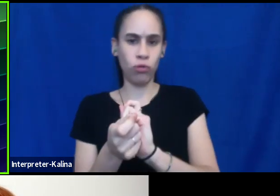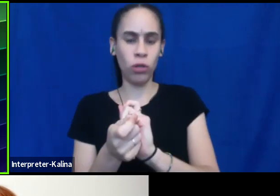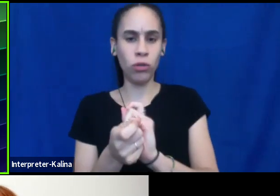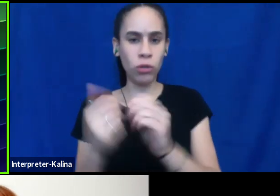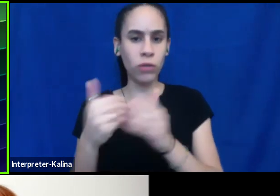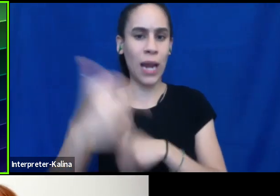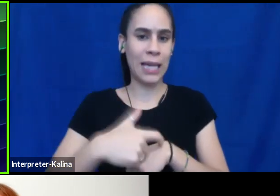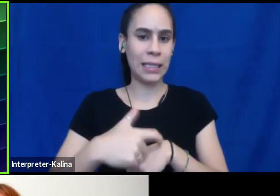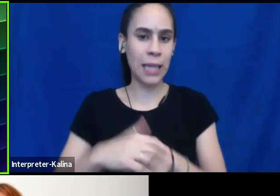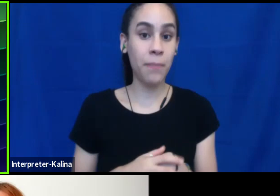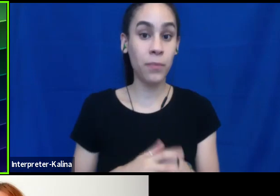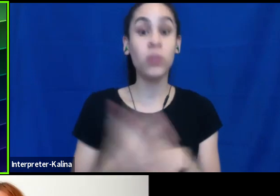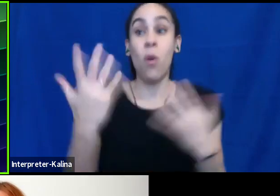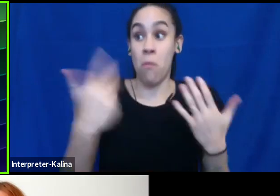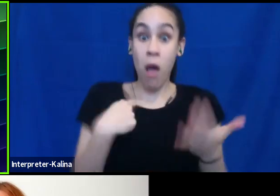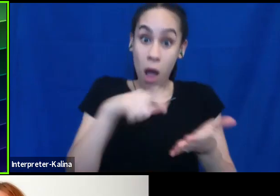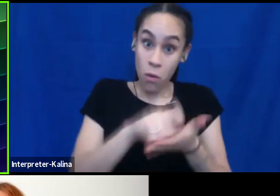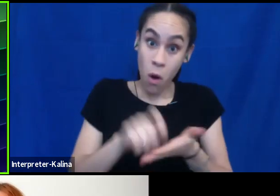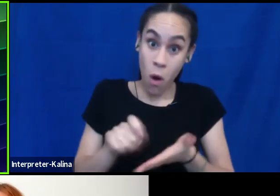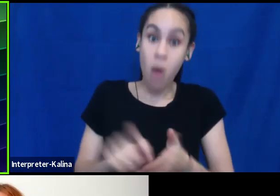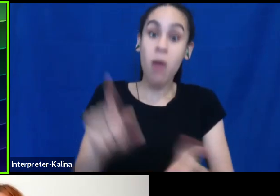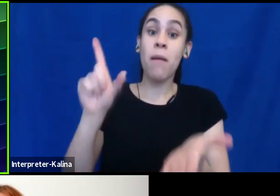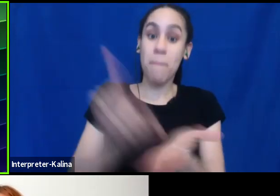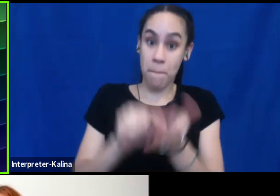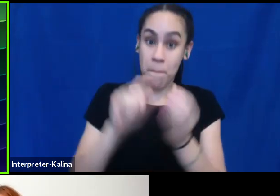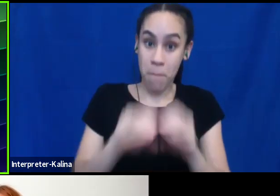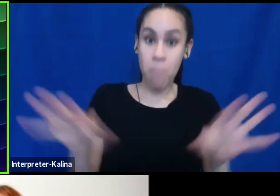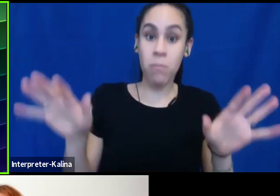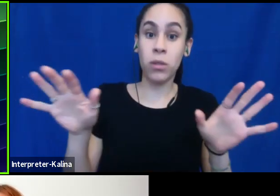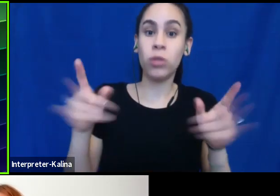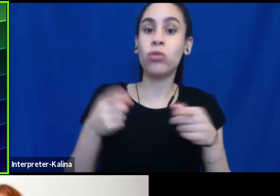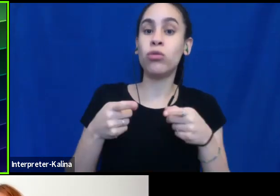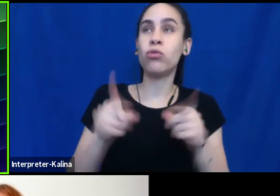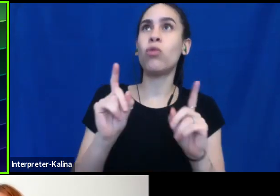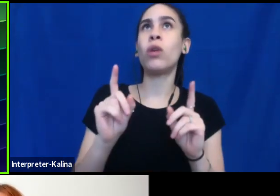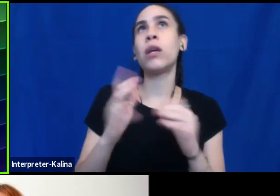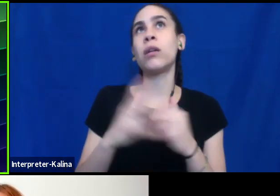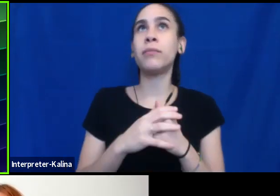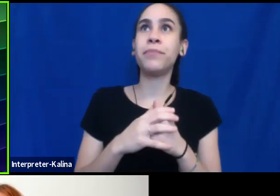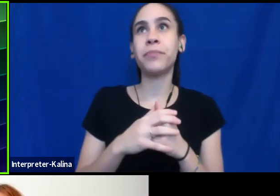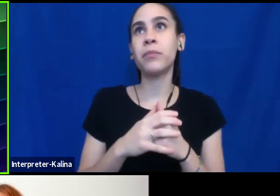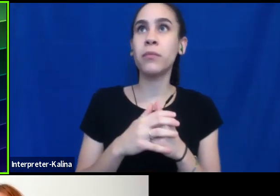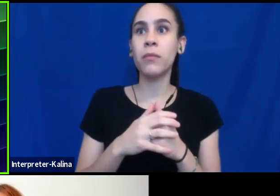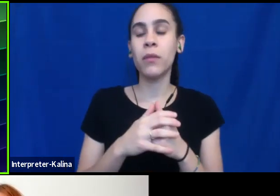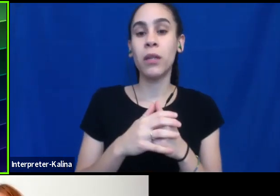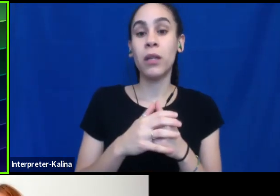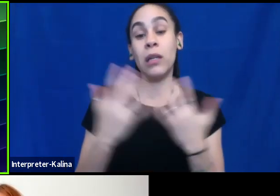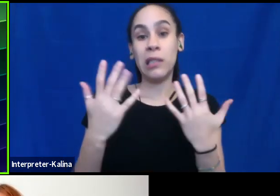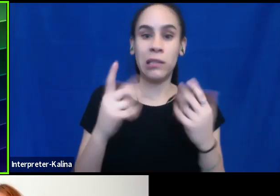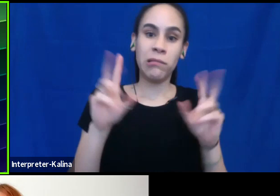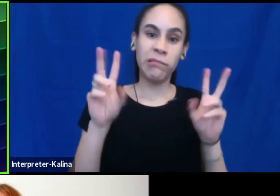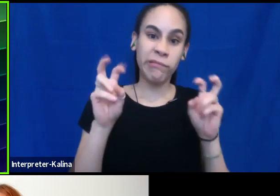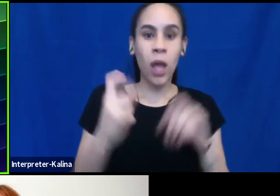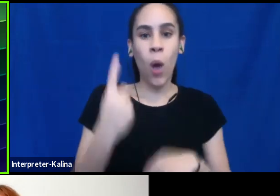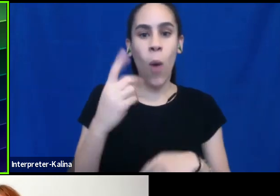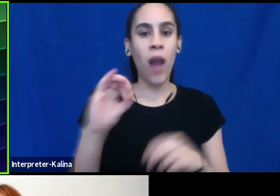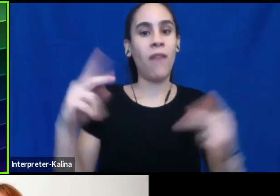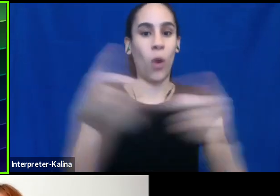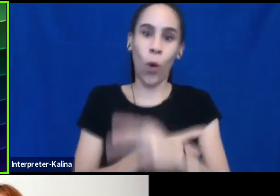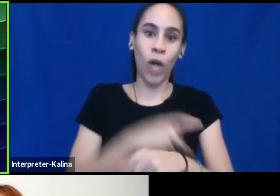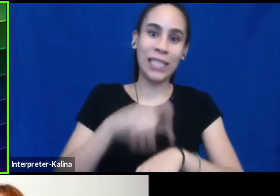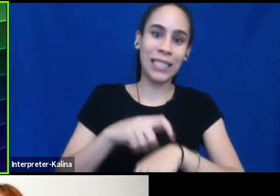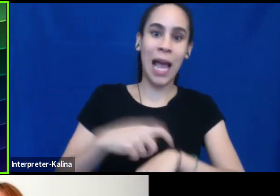so I wrote it and then I, um, published it during, um, arguably one of the worst times in the history of the world. Um,